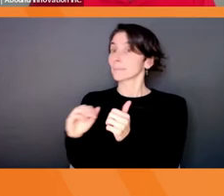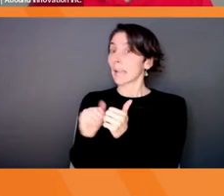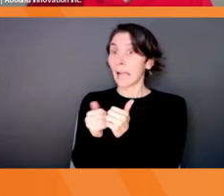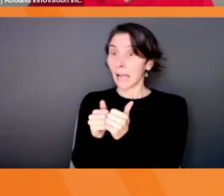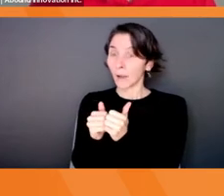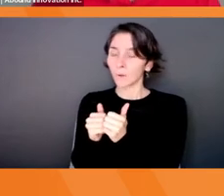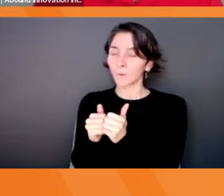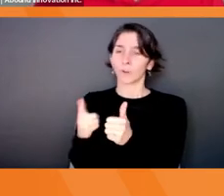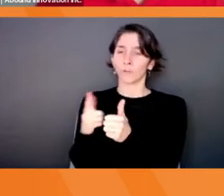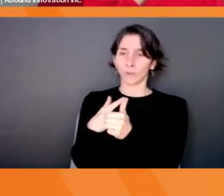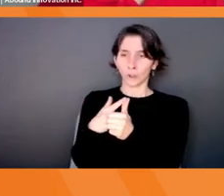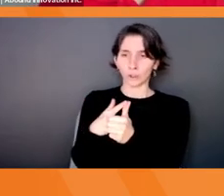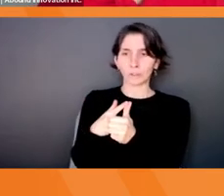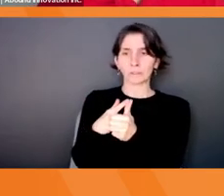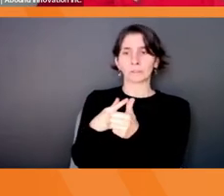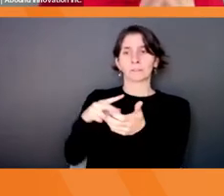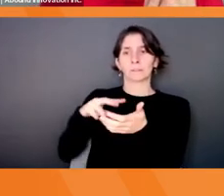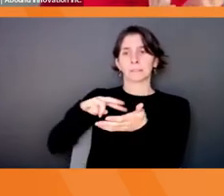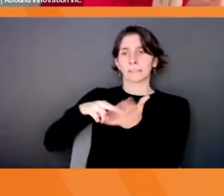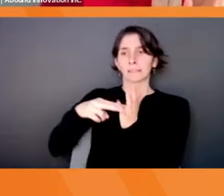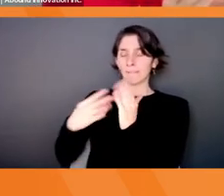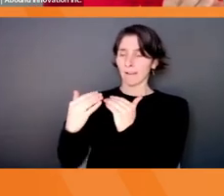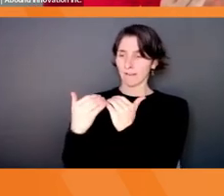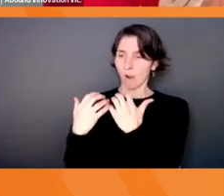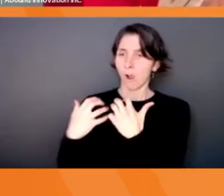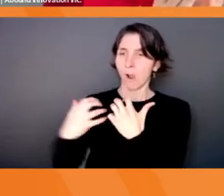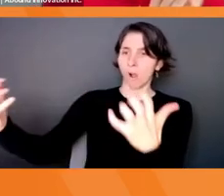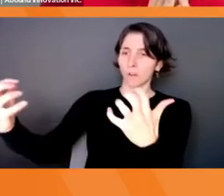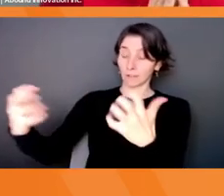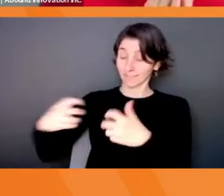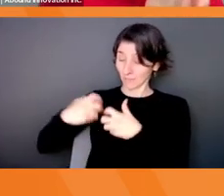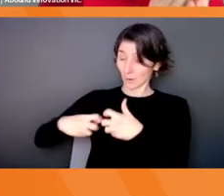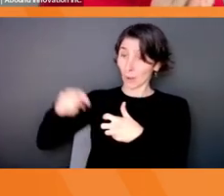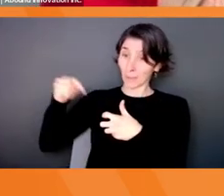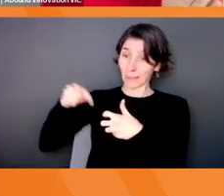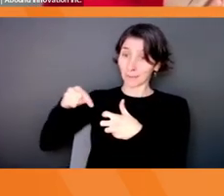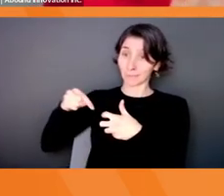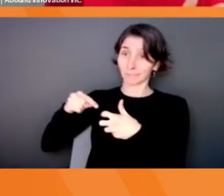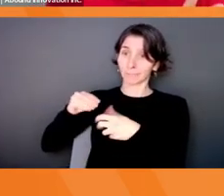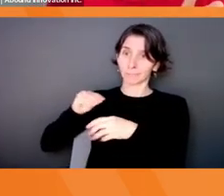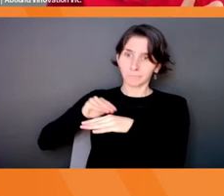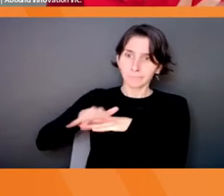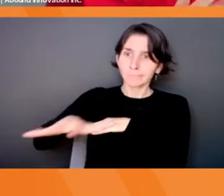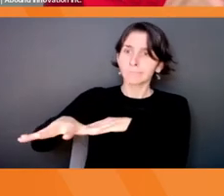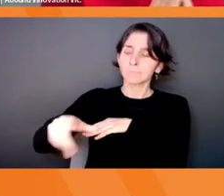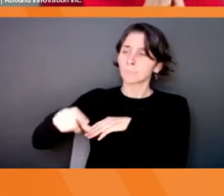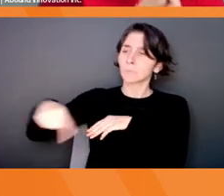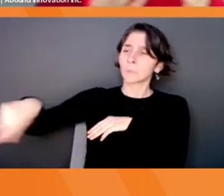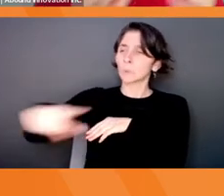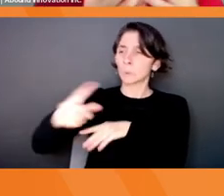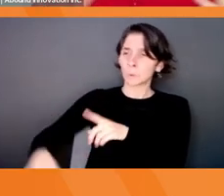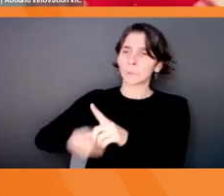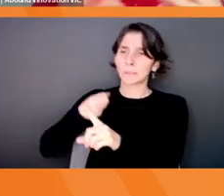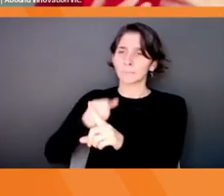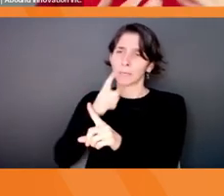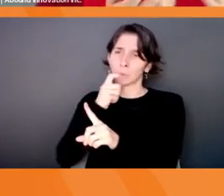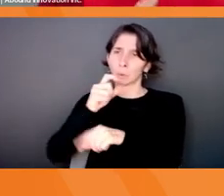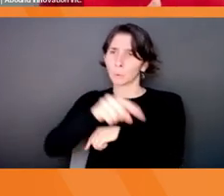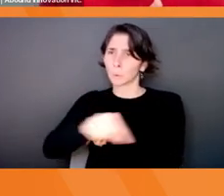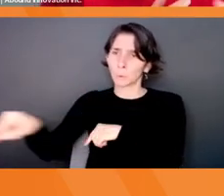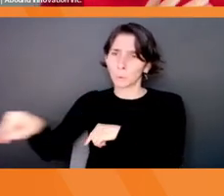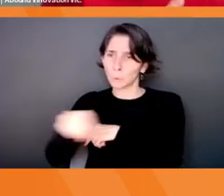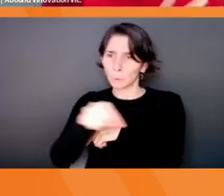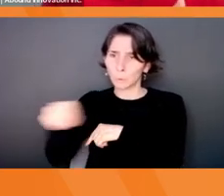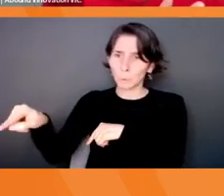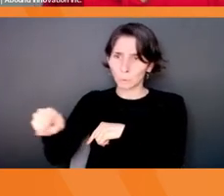is first defining the audience. So who does this problem problem that you're trying to solve for affect? Right? Or who are the